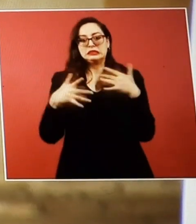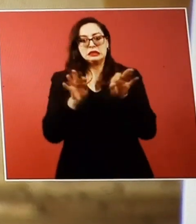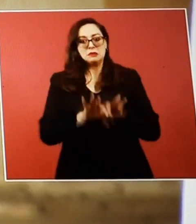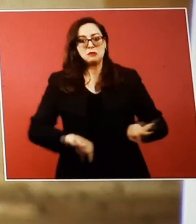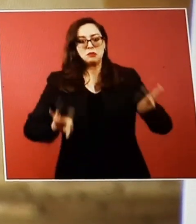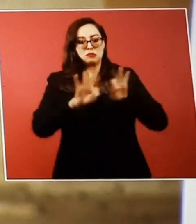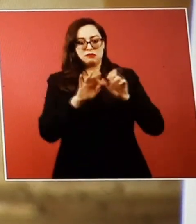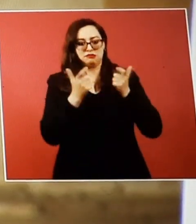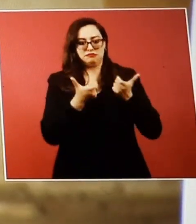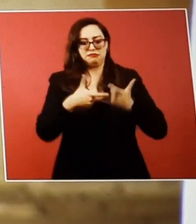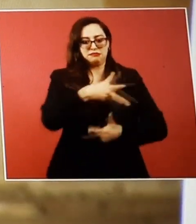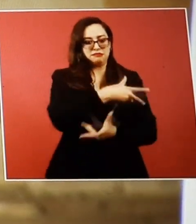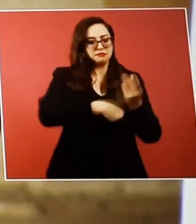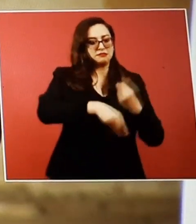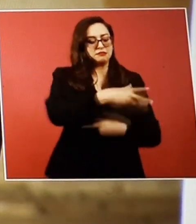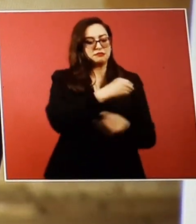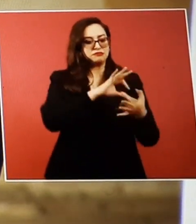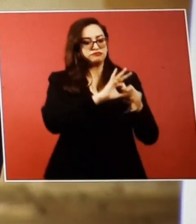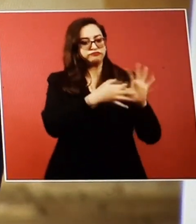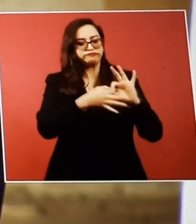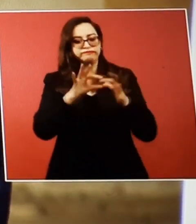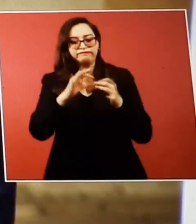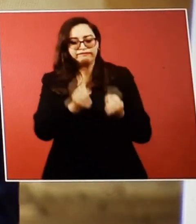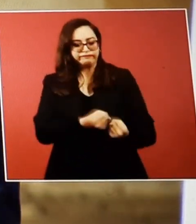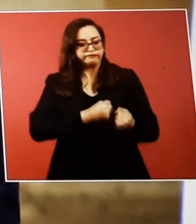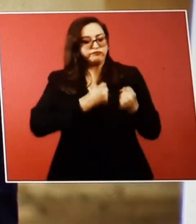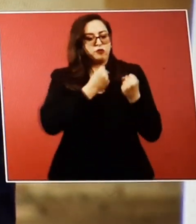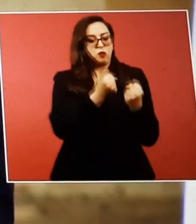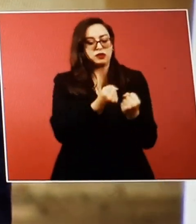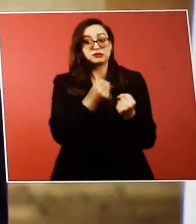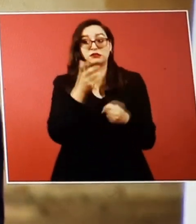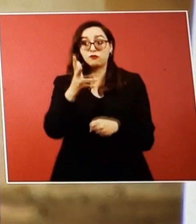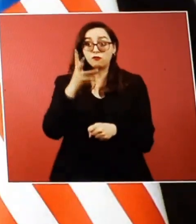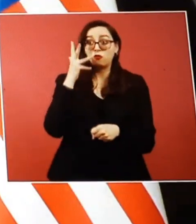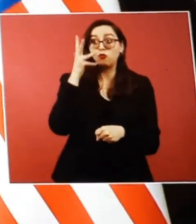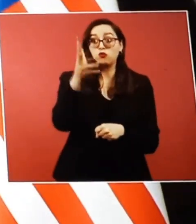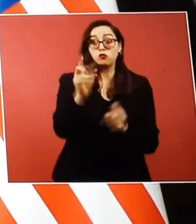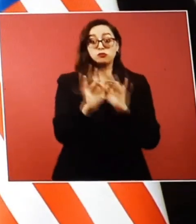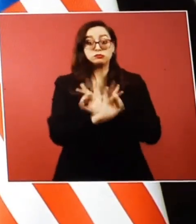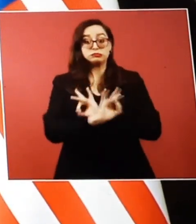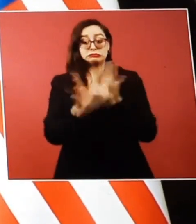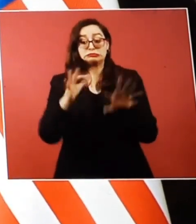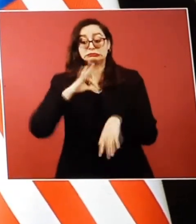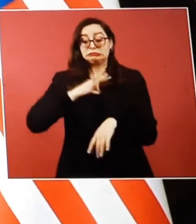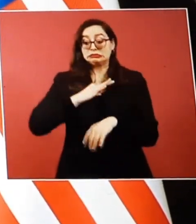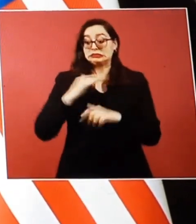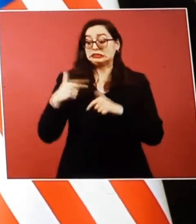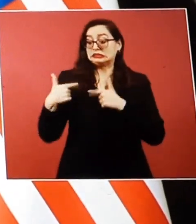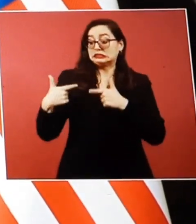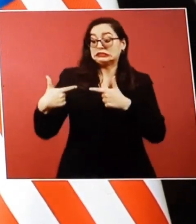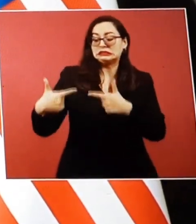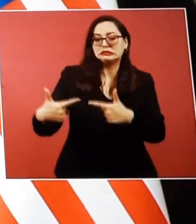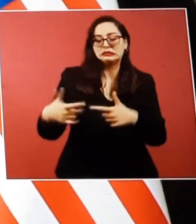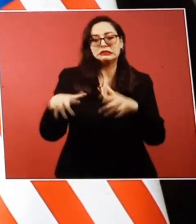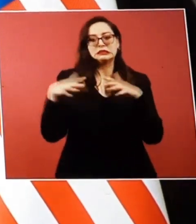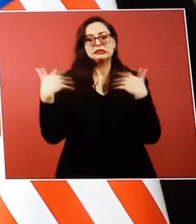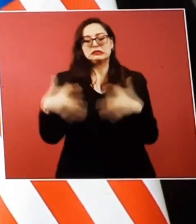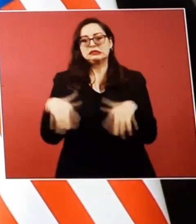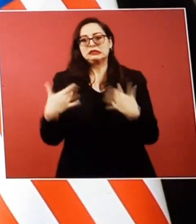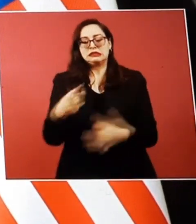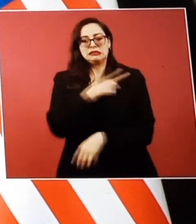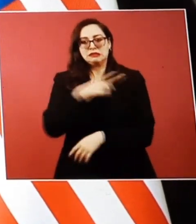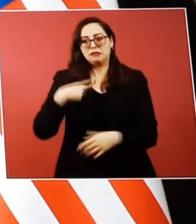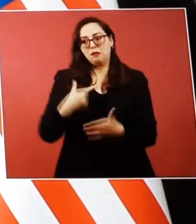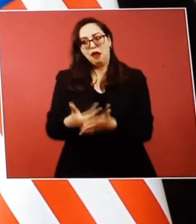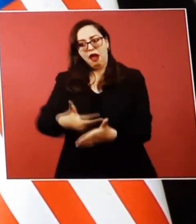of being prepared, being ready to face a new pandemic and try to prevent it. Today we spoke about a way